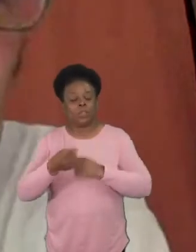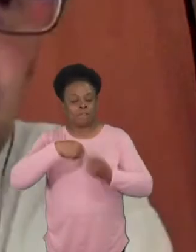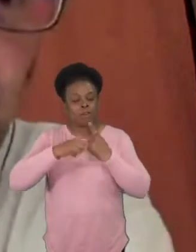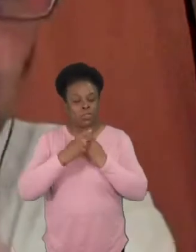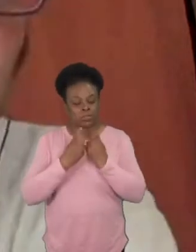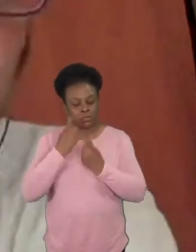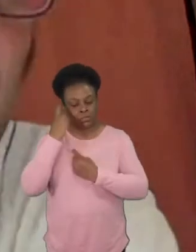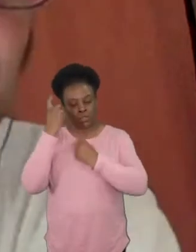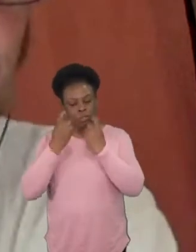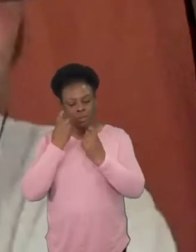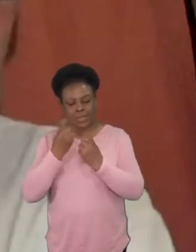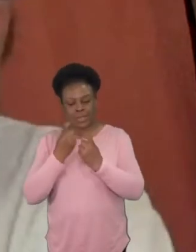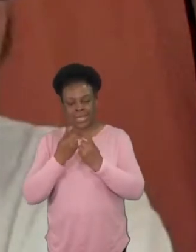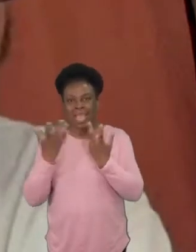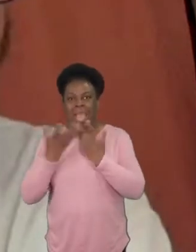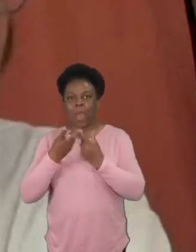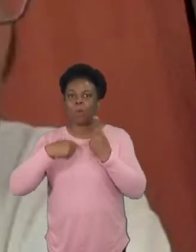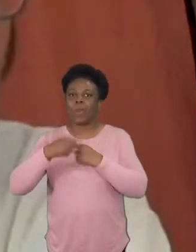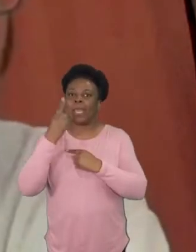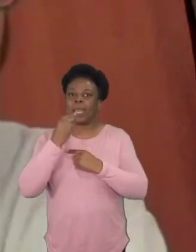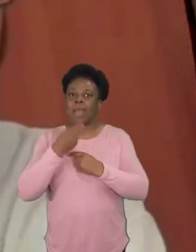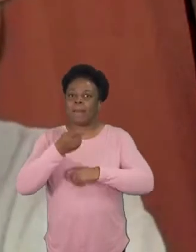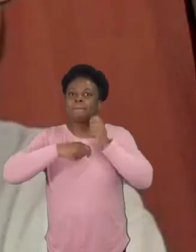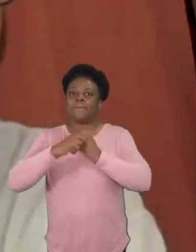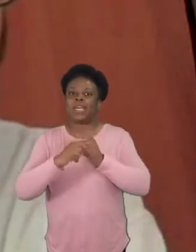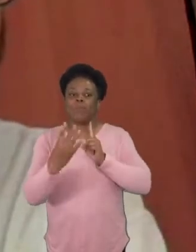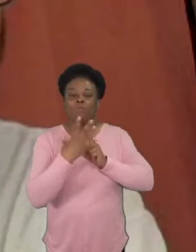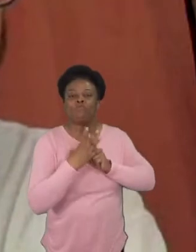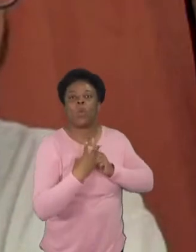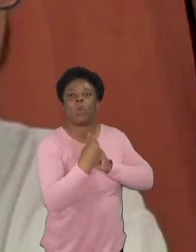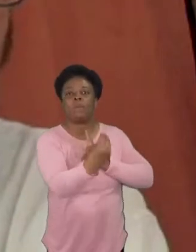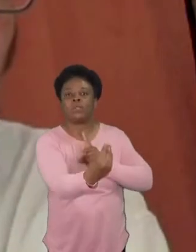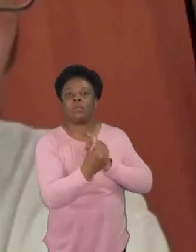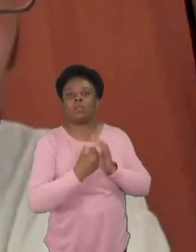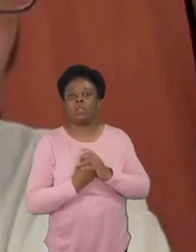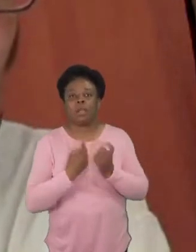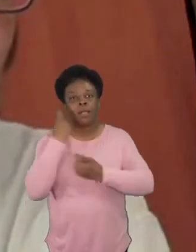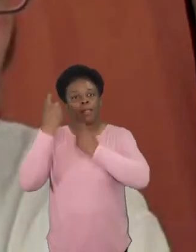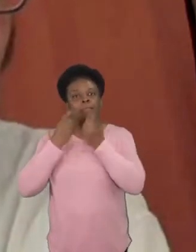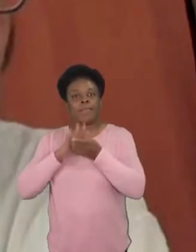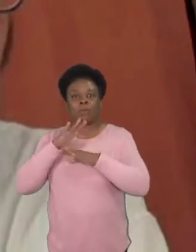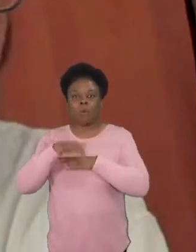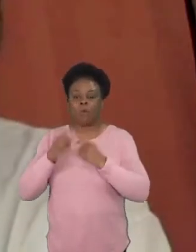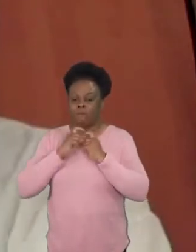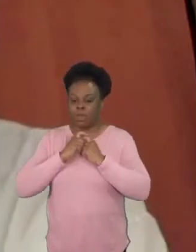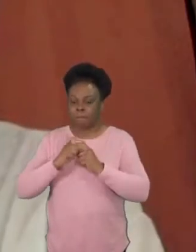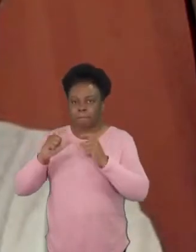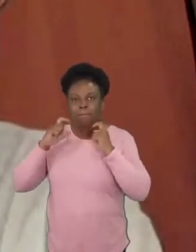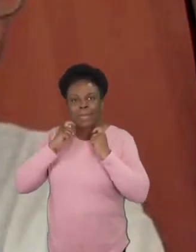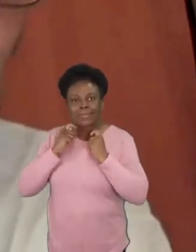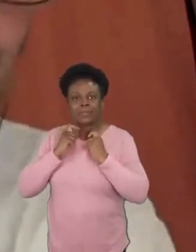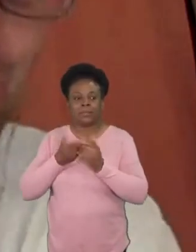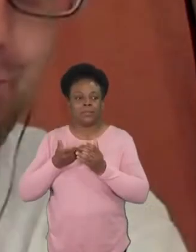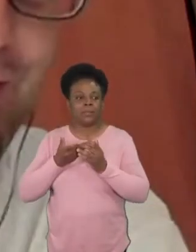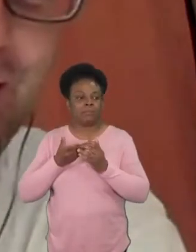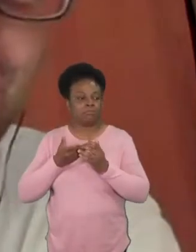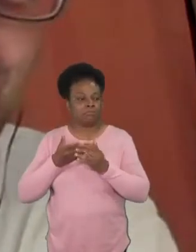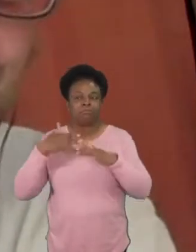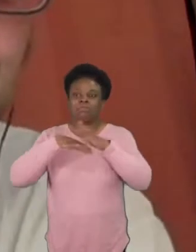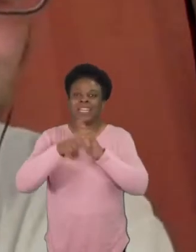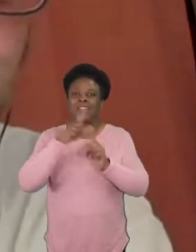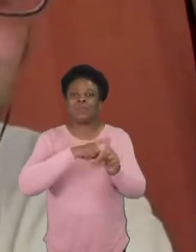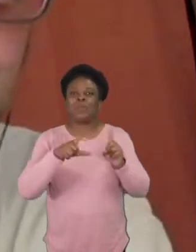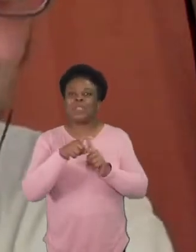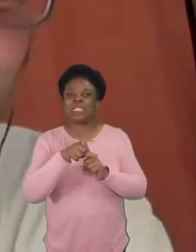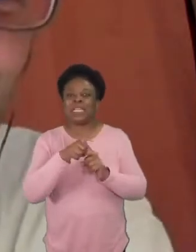as leaders as pastors as communities um it's very difficult to get the flock to do something